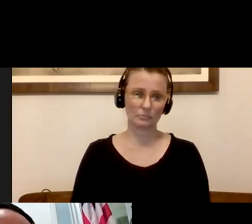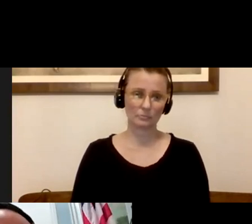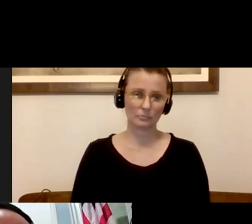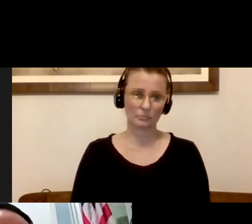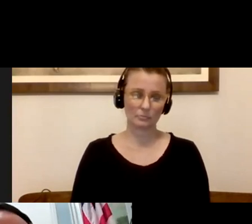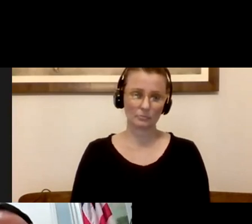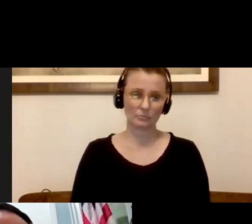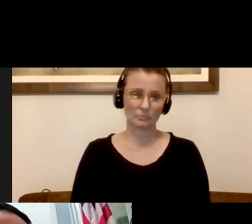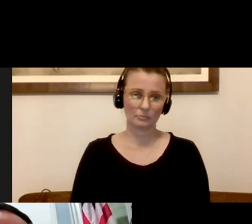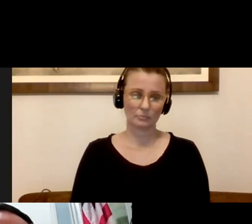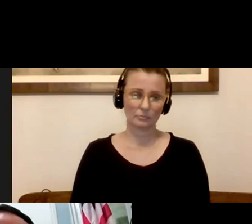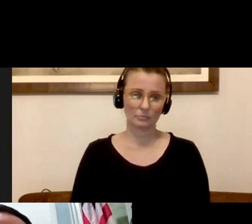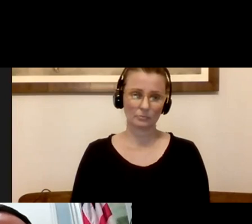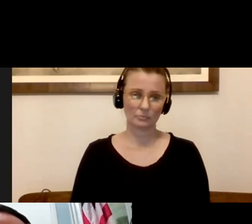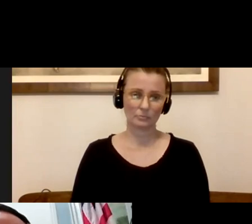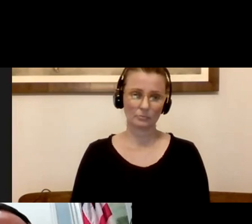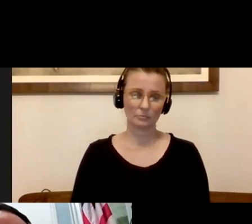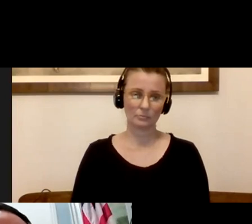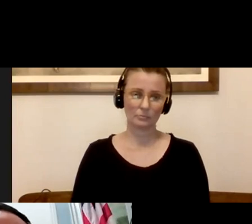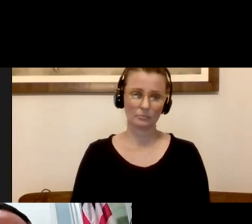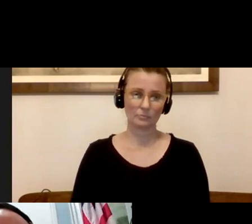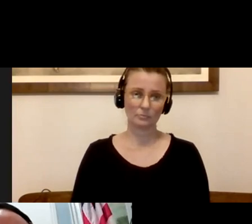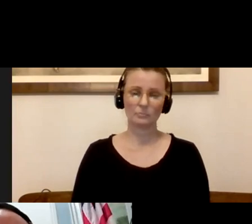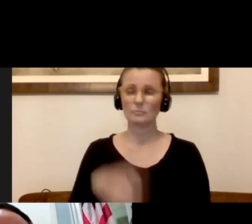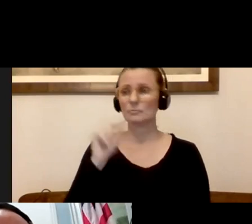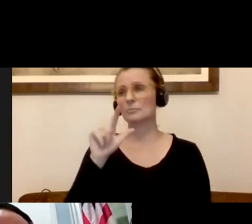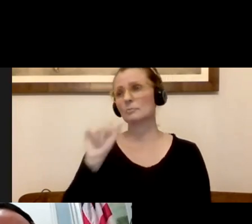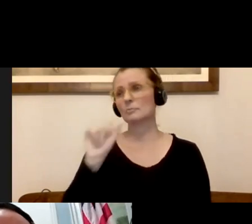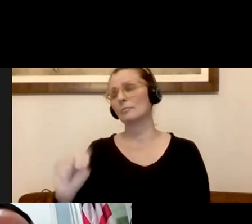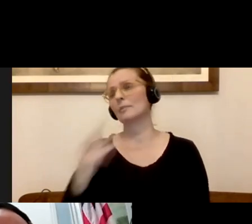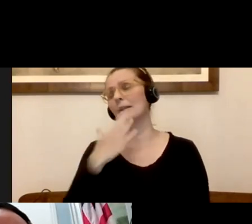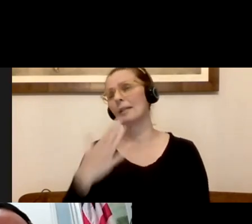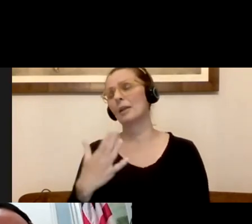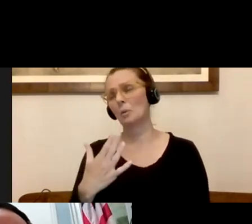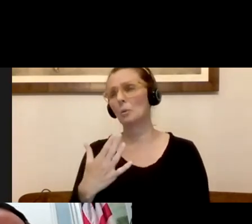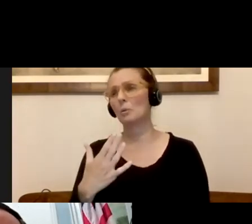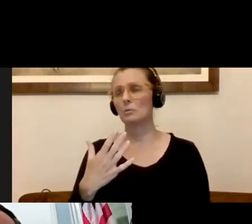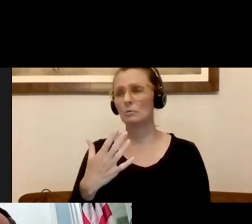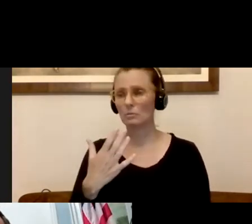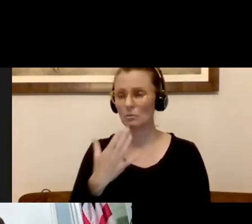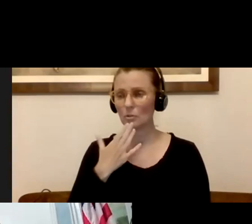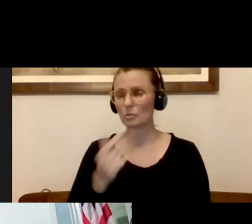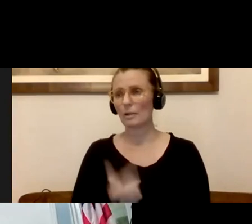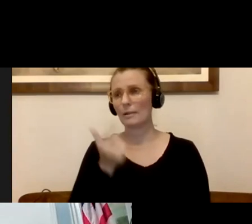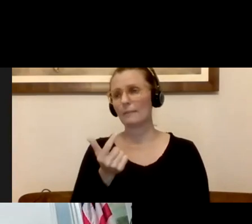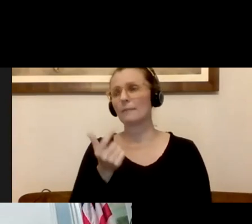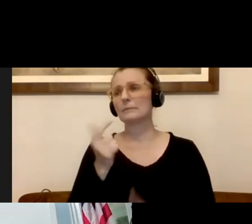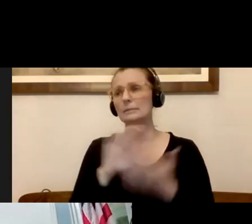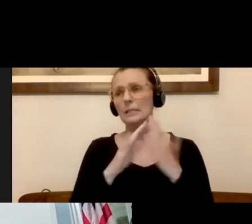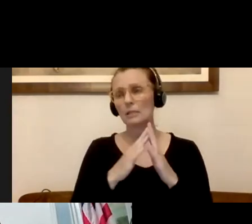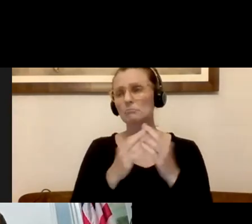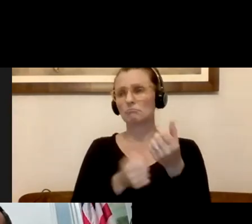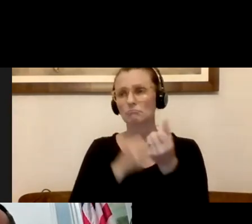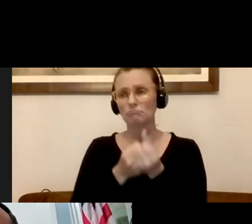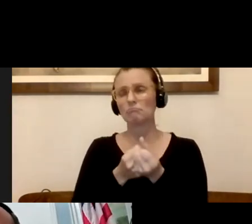don't need to be polite. says, but thank you. It's good to live in a sensible city in a sensible state when it seems that there is so much disarray nationally. We have this awful